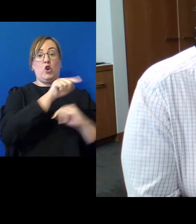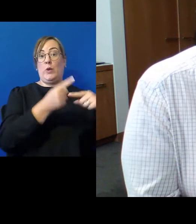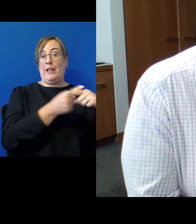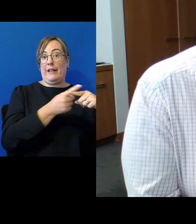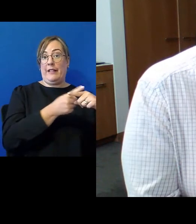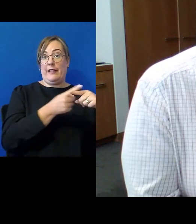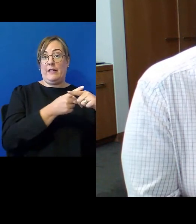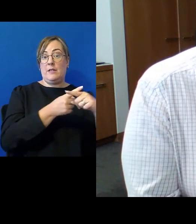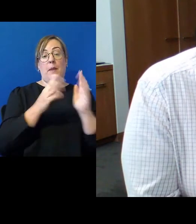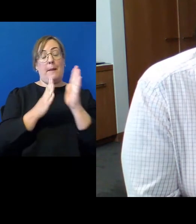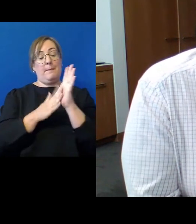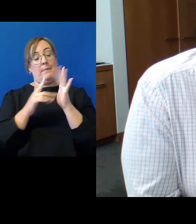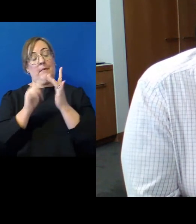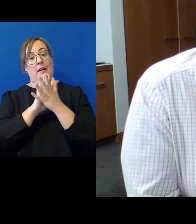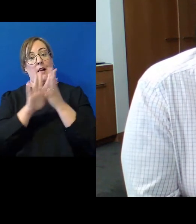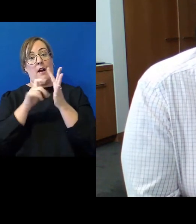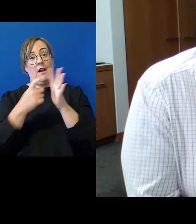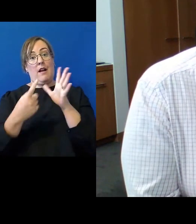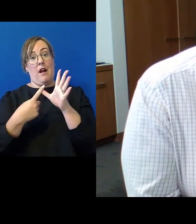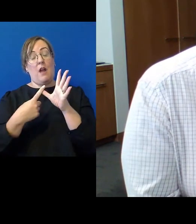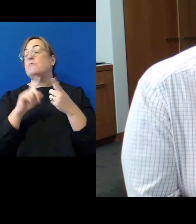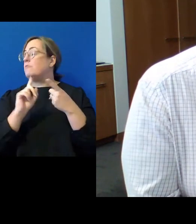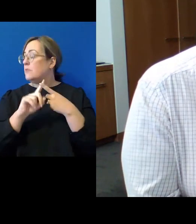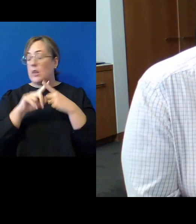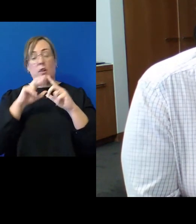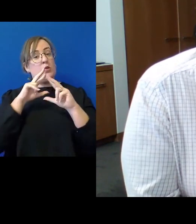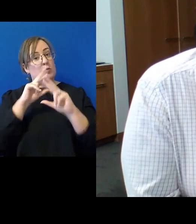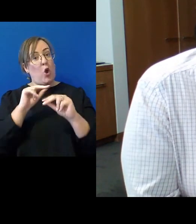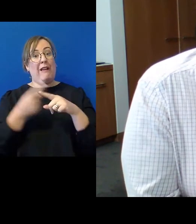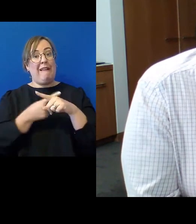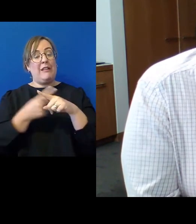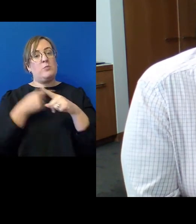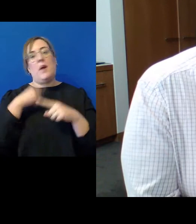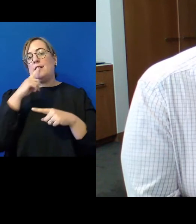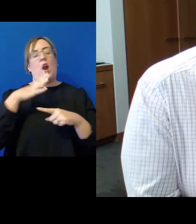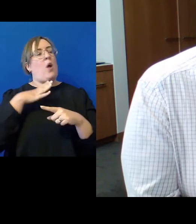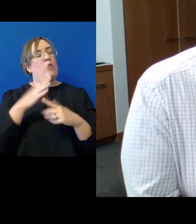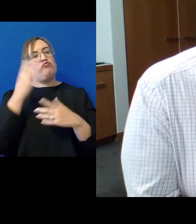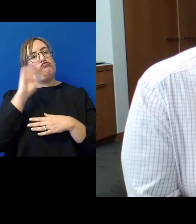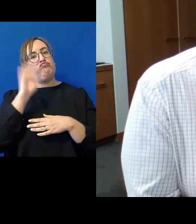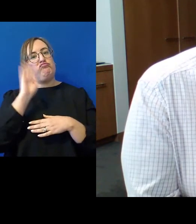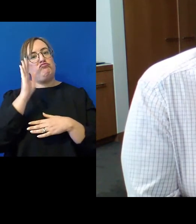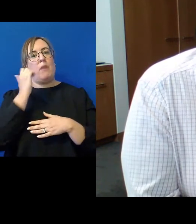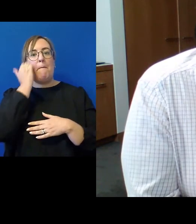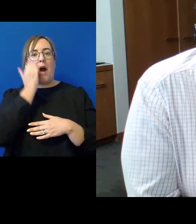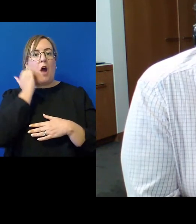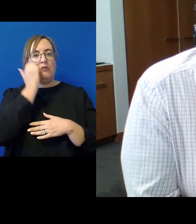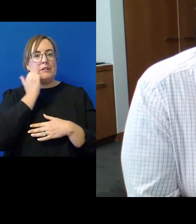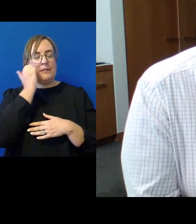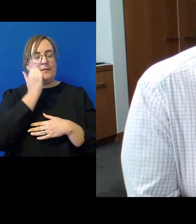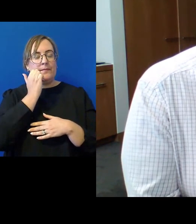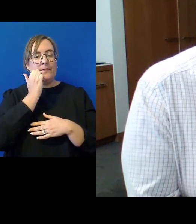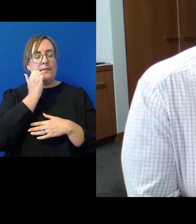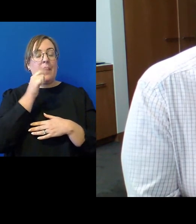spoke English the judge who dealt with that application in 1978 said in a judgment that was